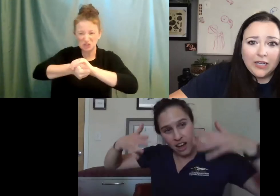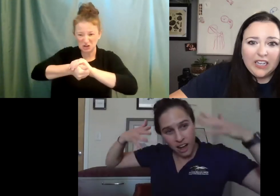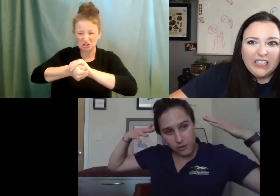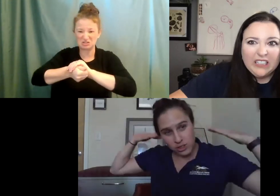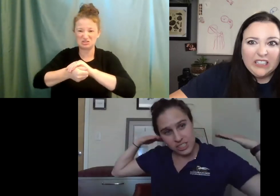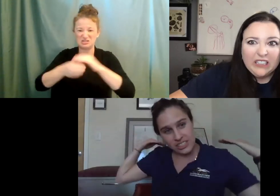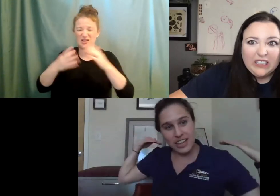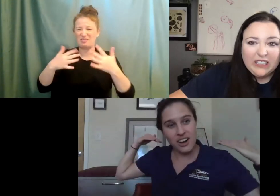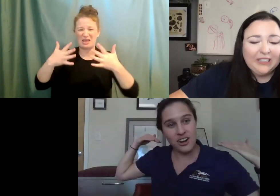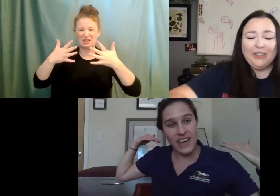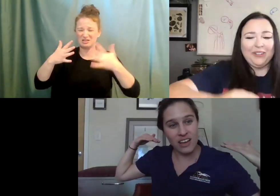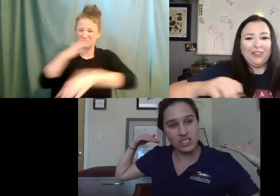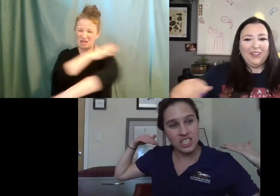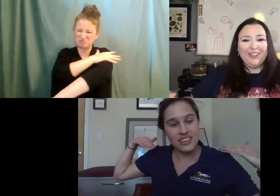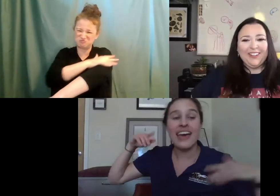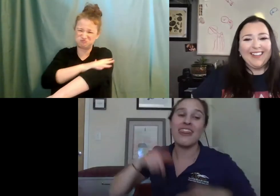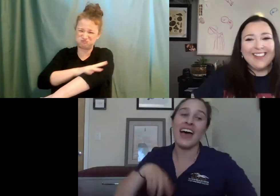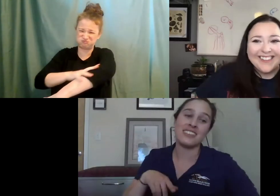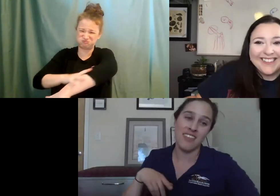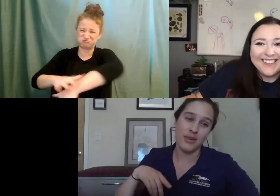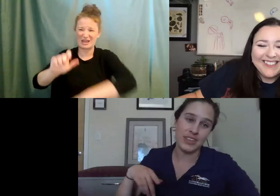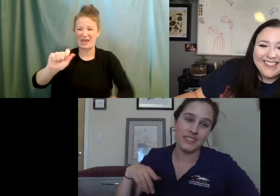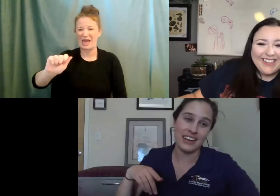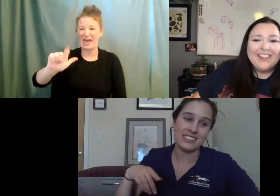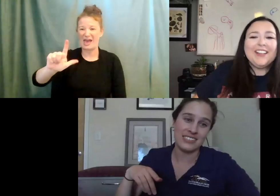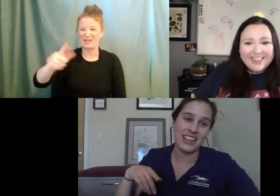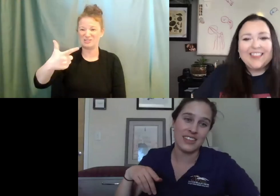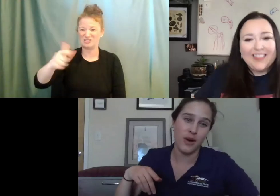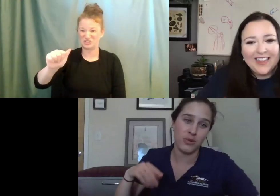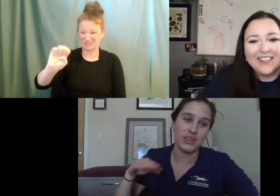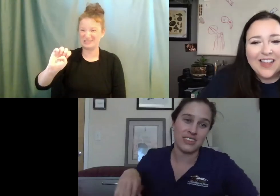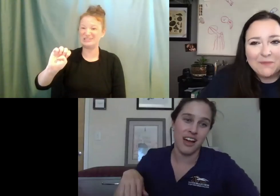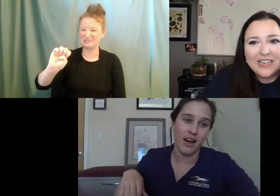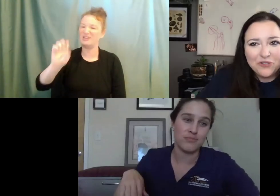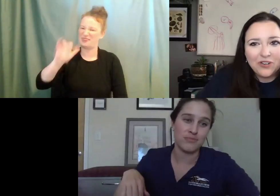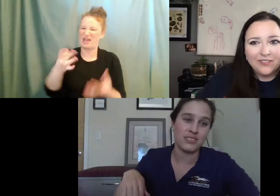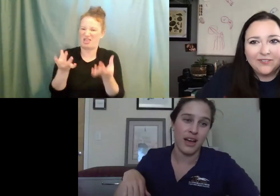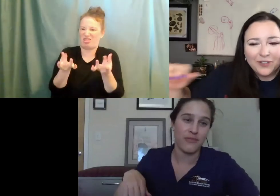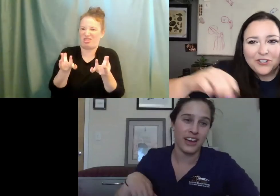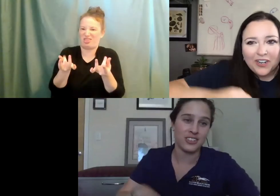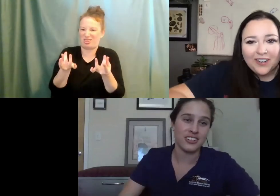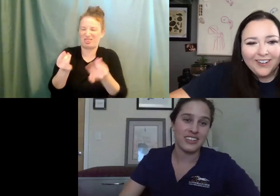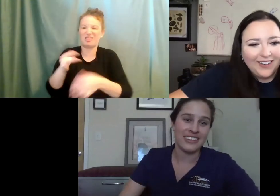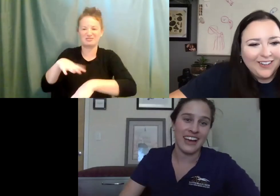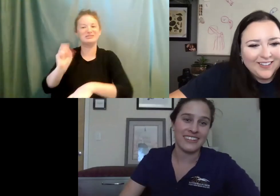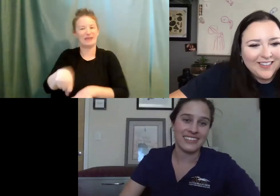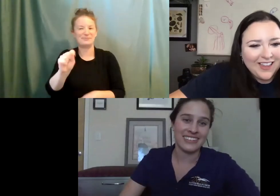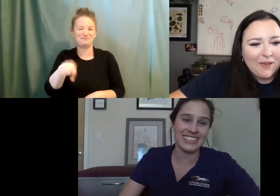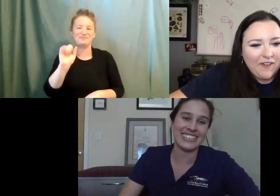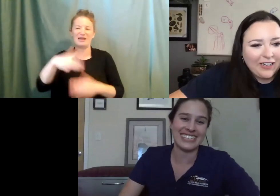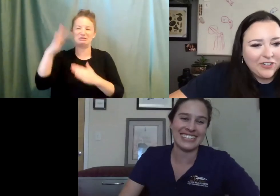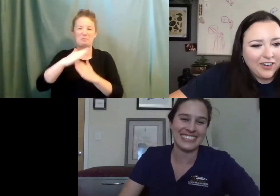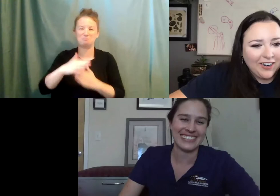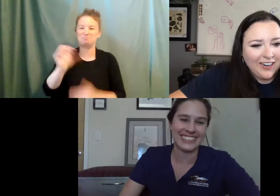are just like covered in a layer of algae. That's slimy. That is, that's probably the top slime factor. Yeah.